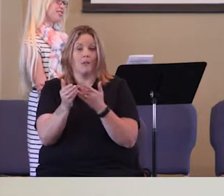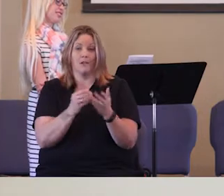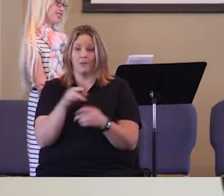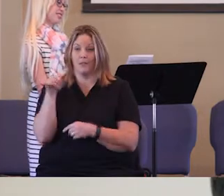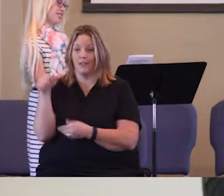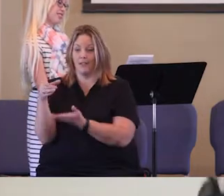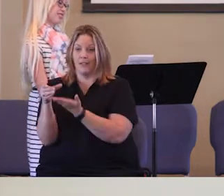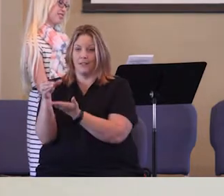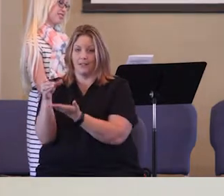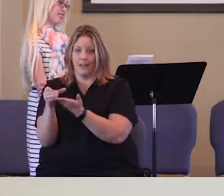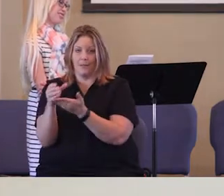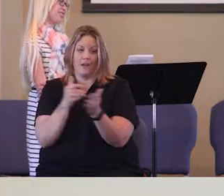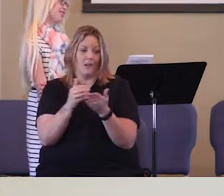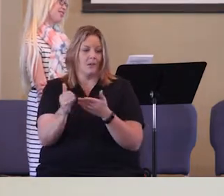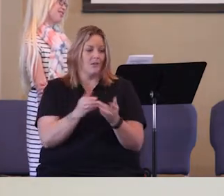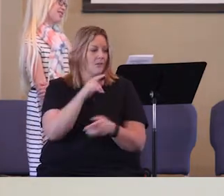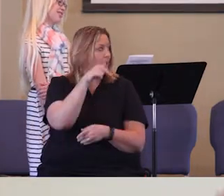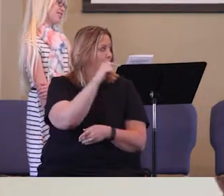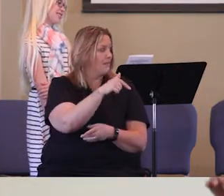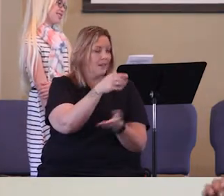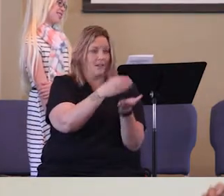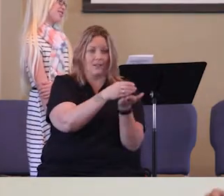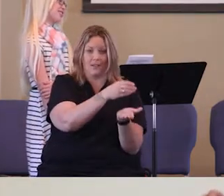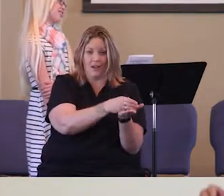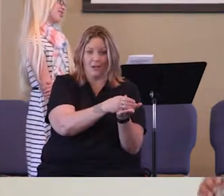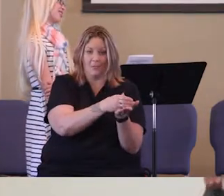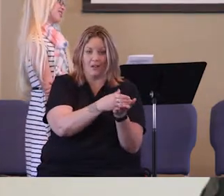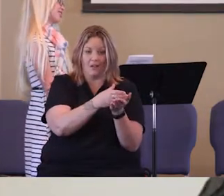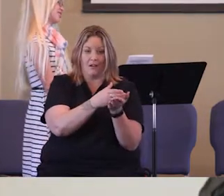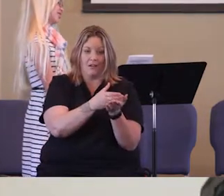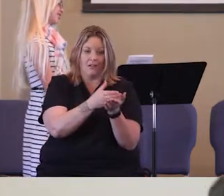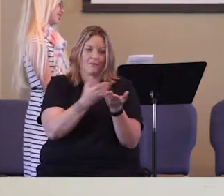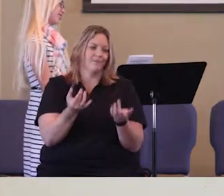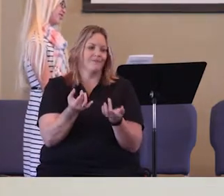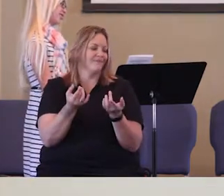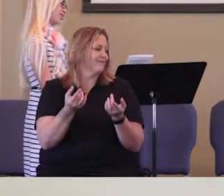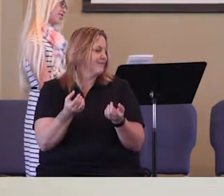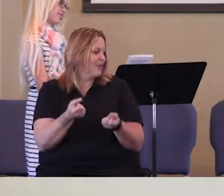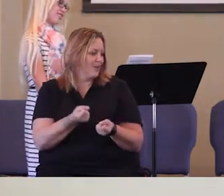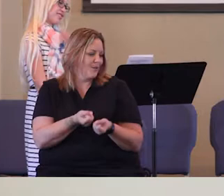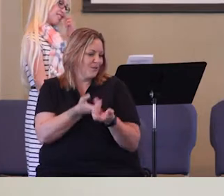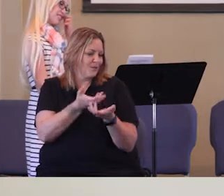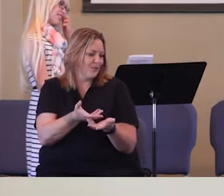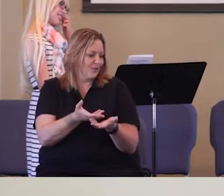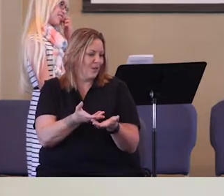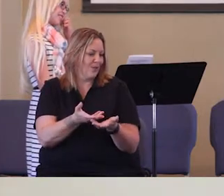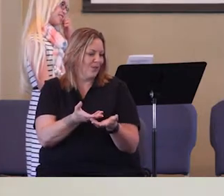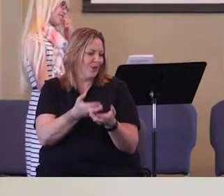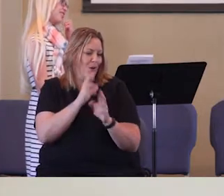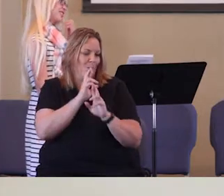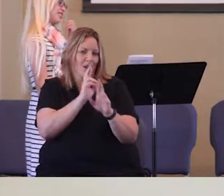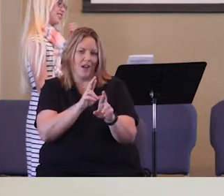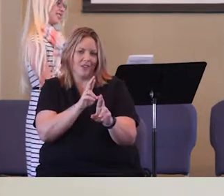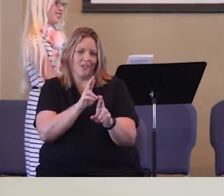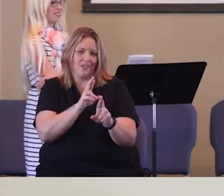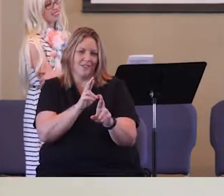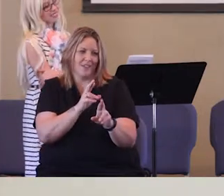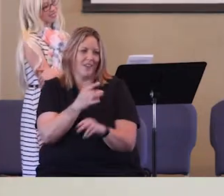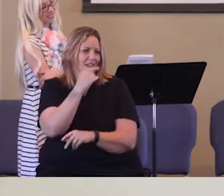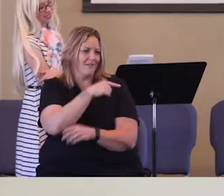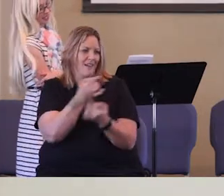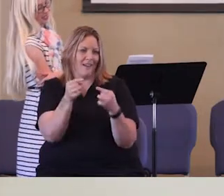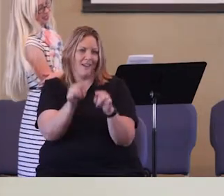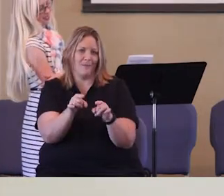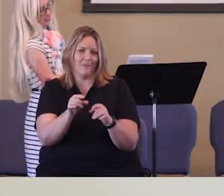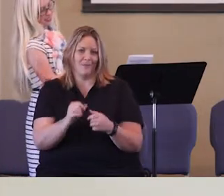was in this thing and whatever was in this thing caused a reaction, which caused that